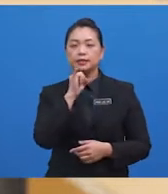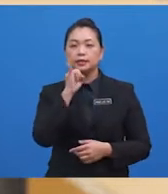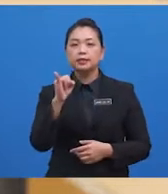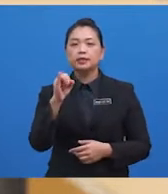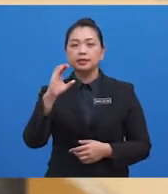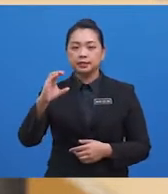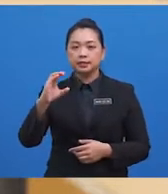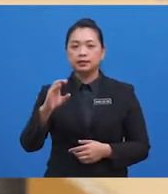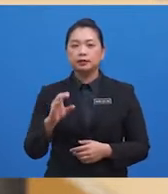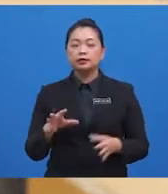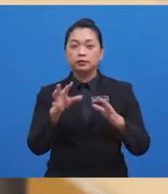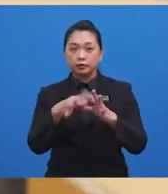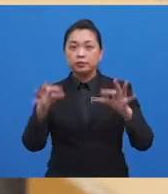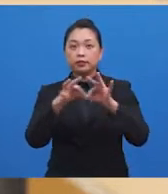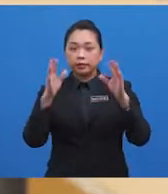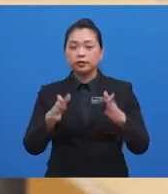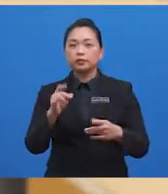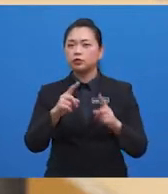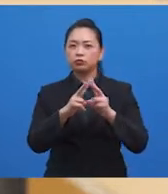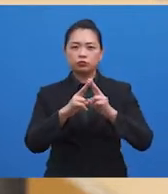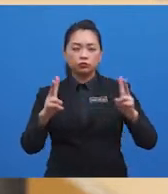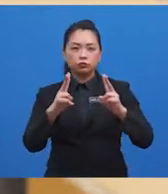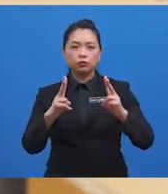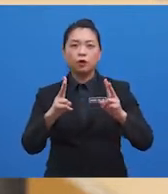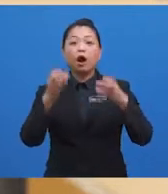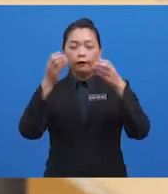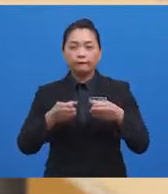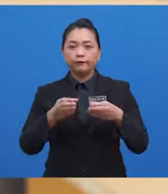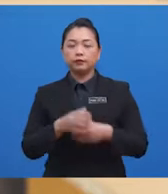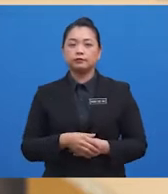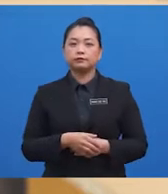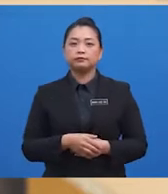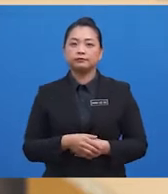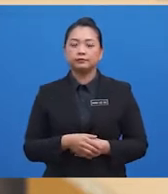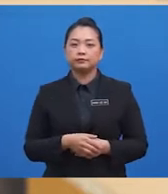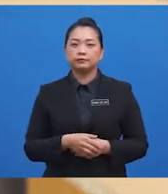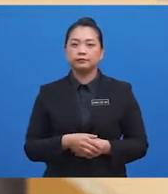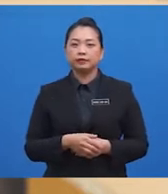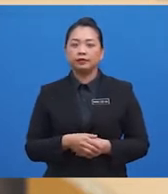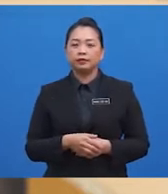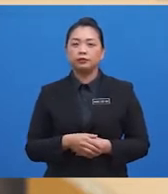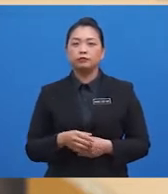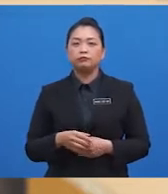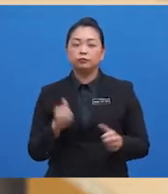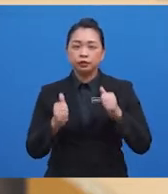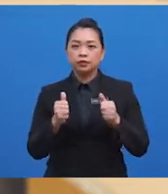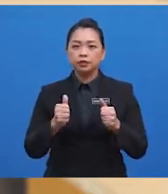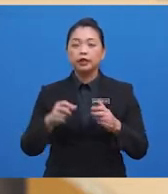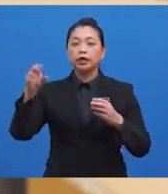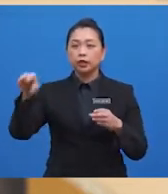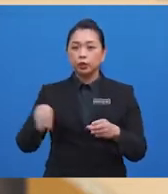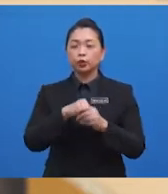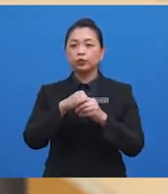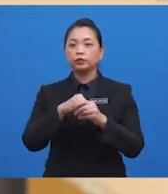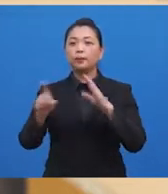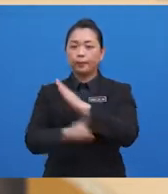because the narrator was too confident, but now he has to face the consequences of his actions, which include punishment